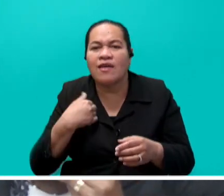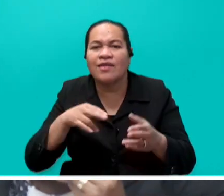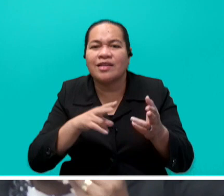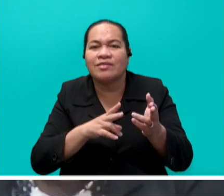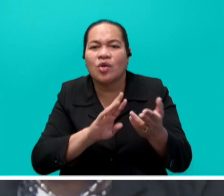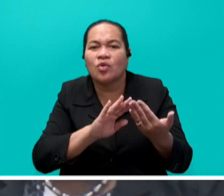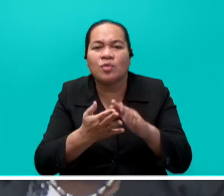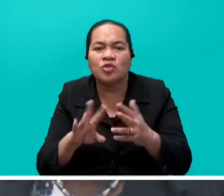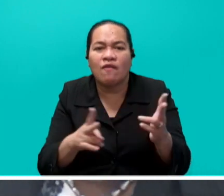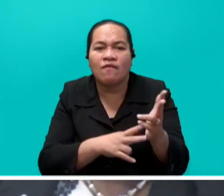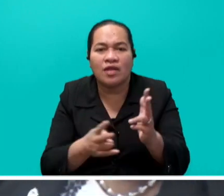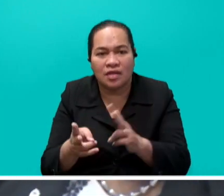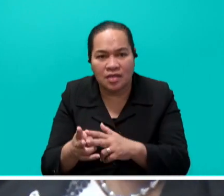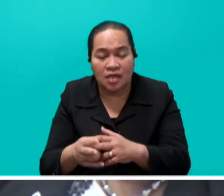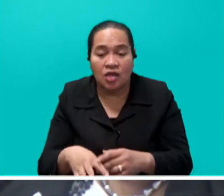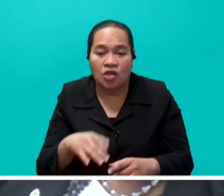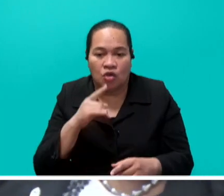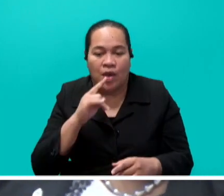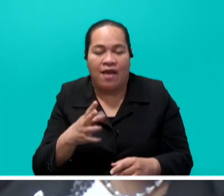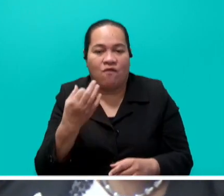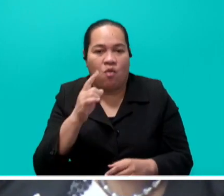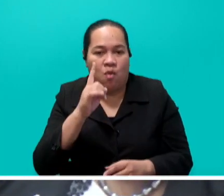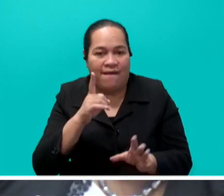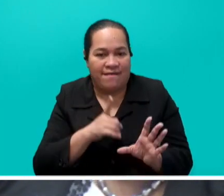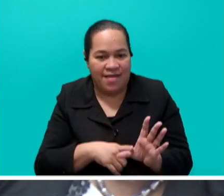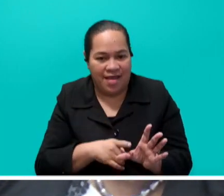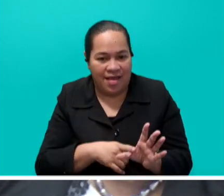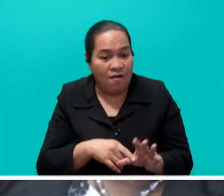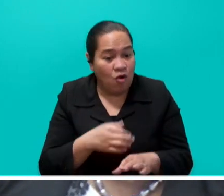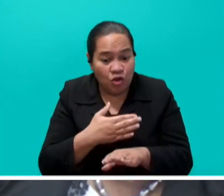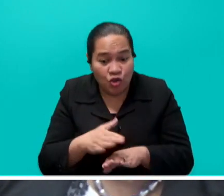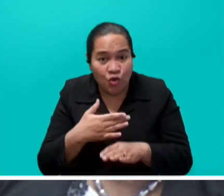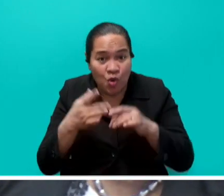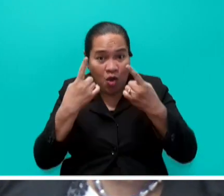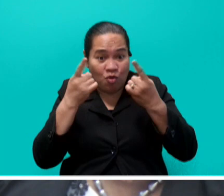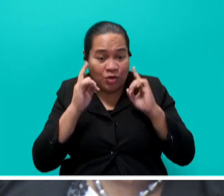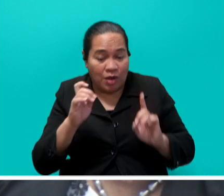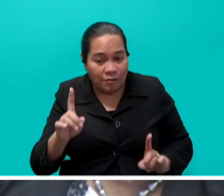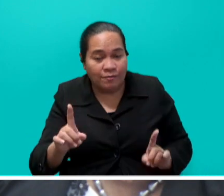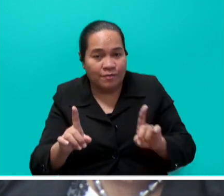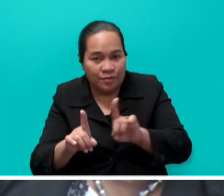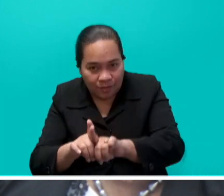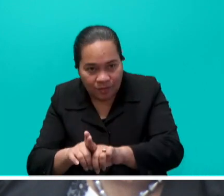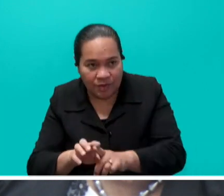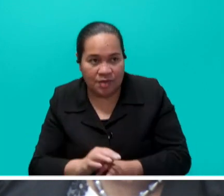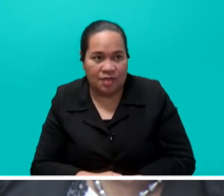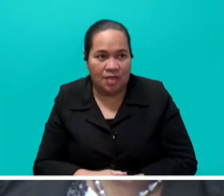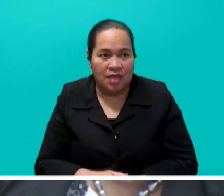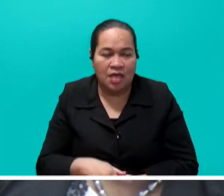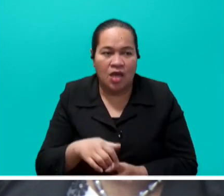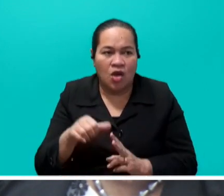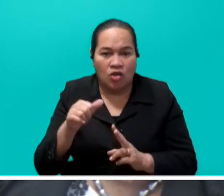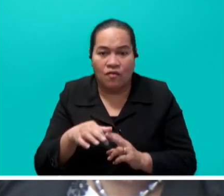nursing will revert to the one-year internship for newly graduates to allow availability of fully-fledged